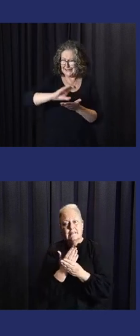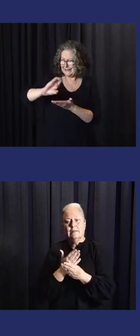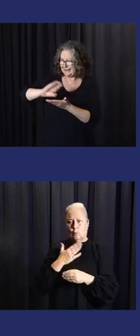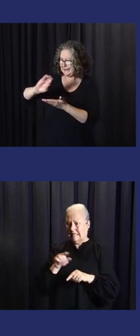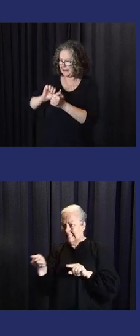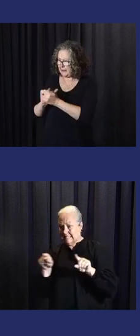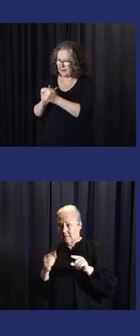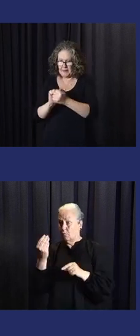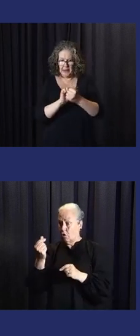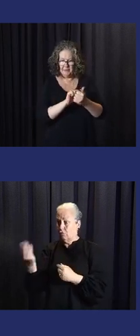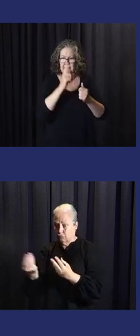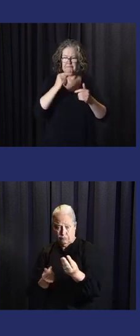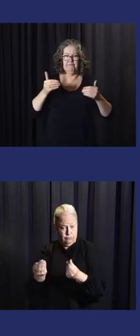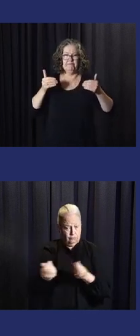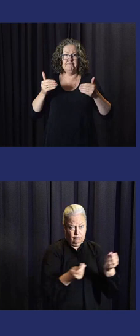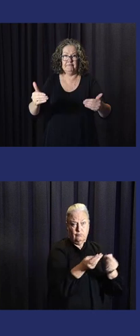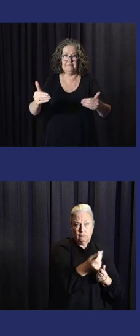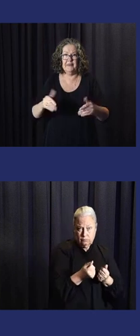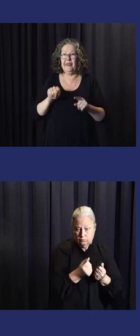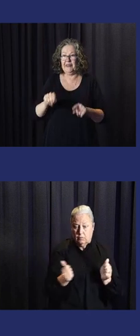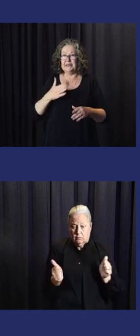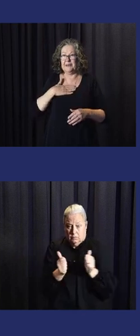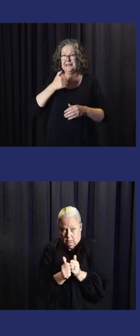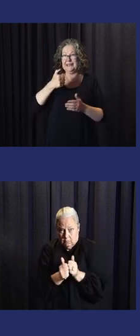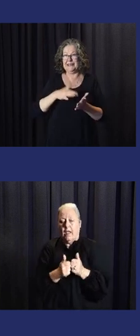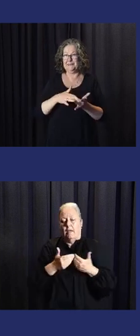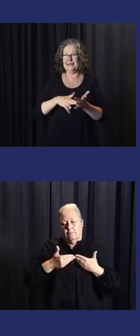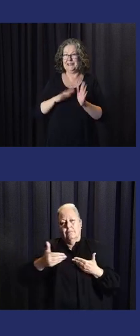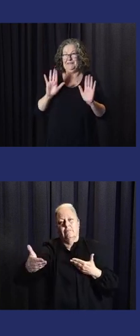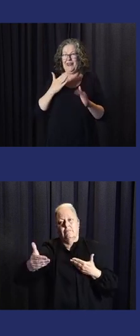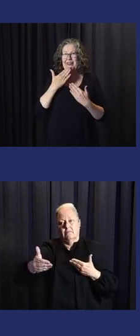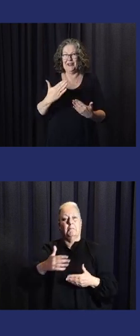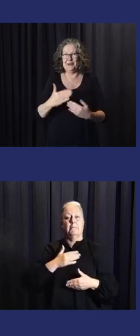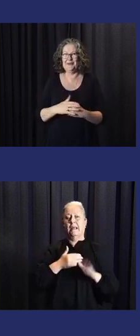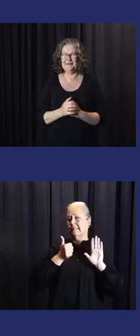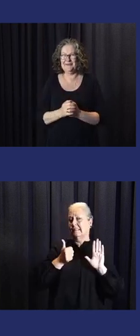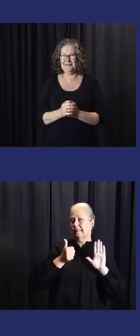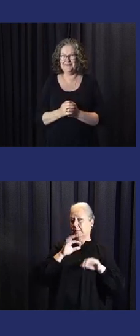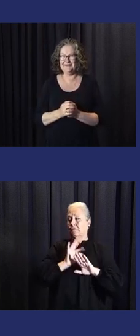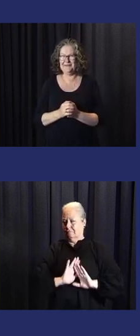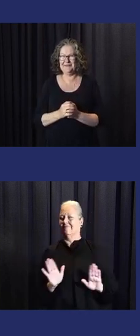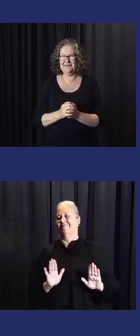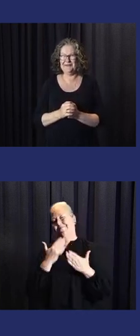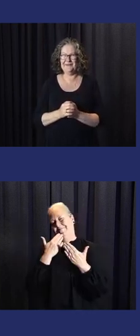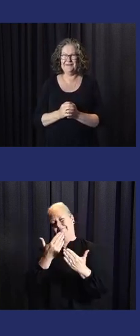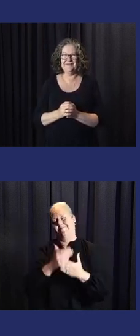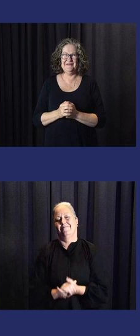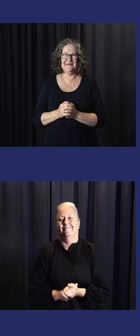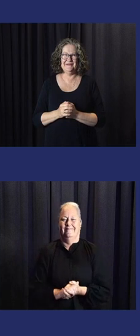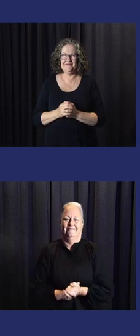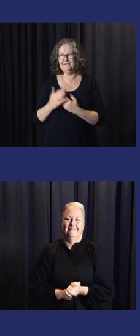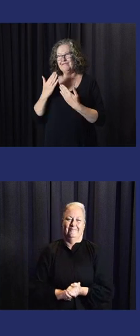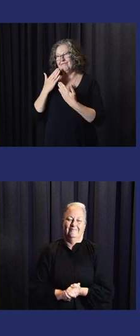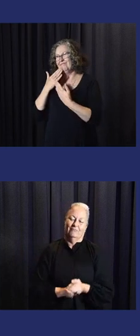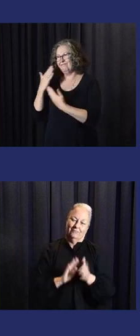the African Bank and everybody to make sure that we get the amount of money we require with our partners to move forward. Greg, that's